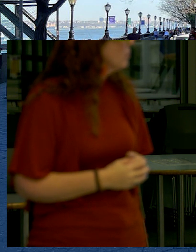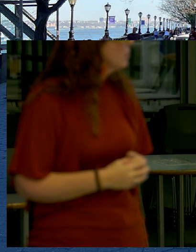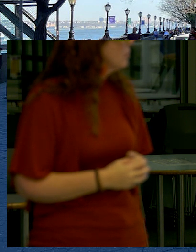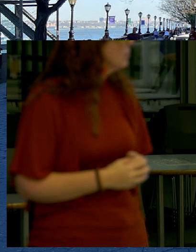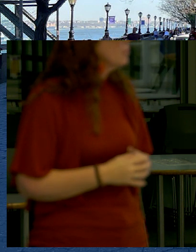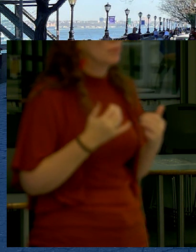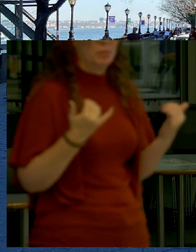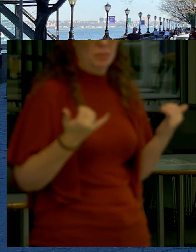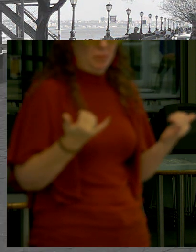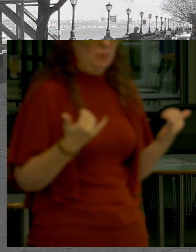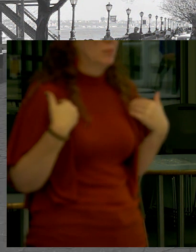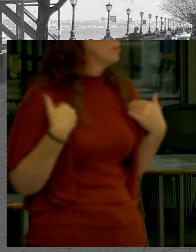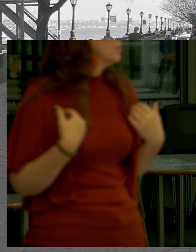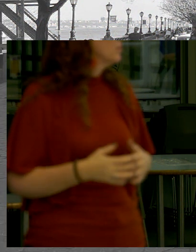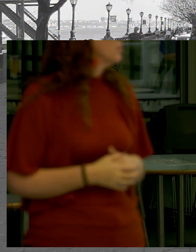existing